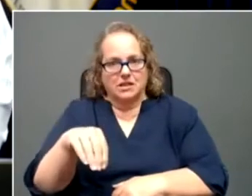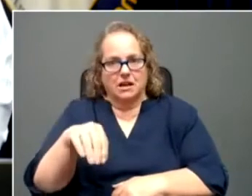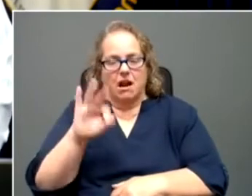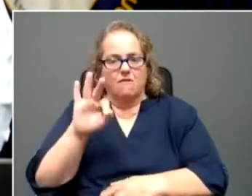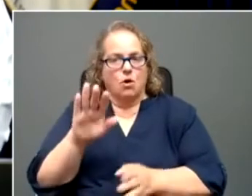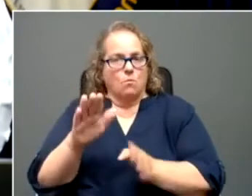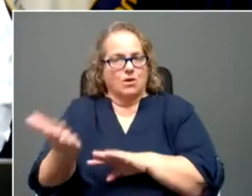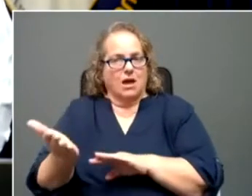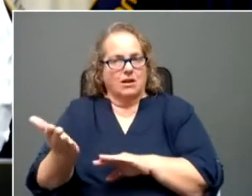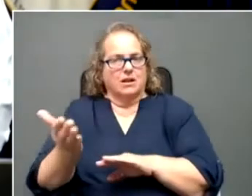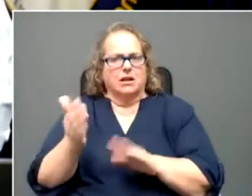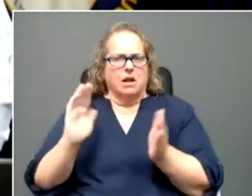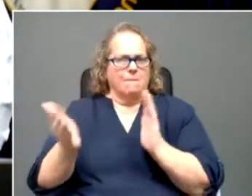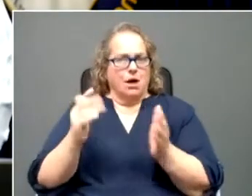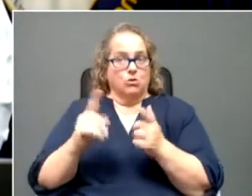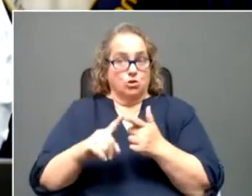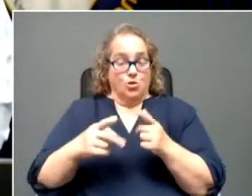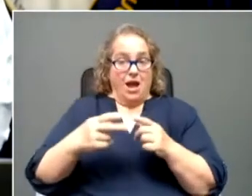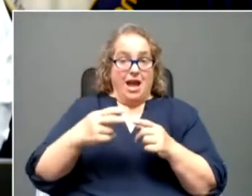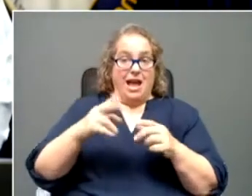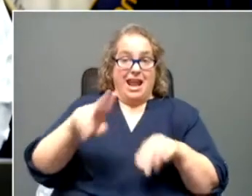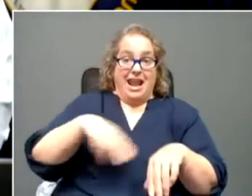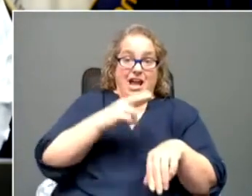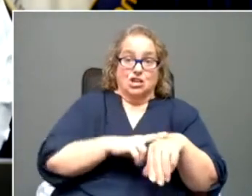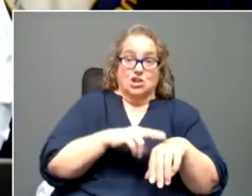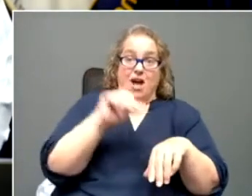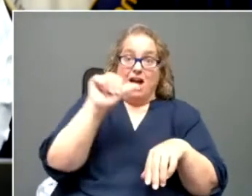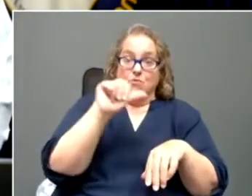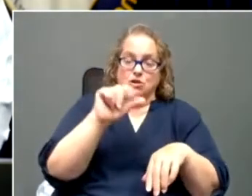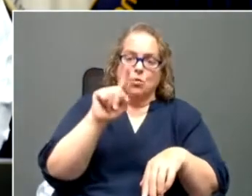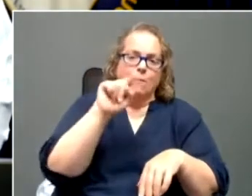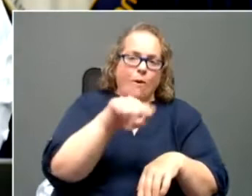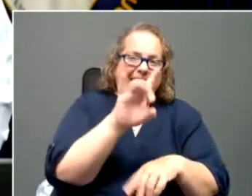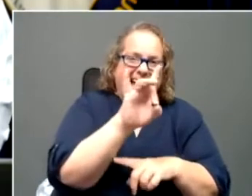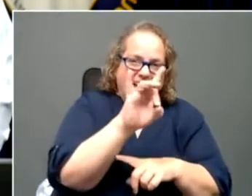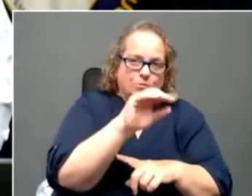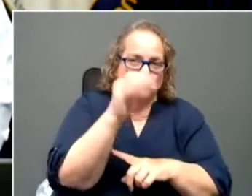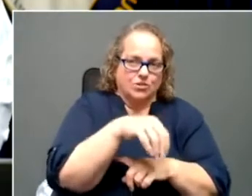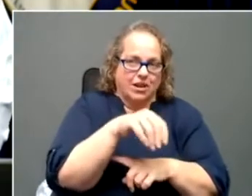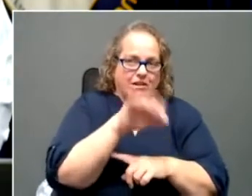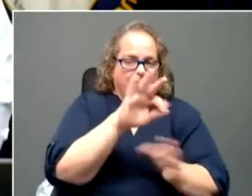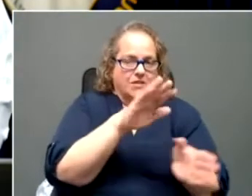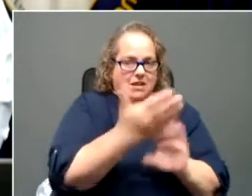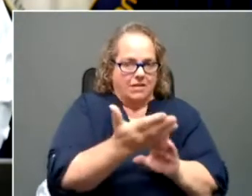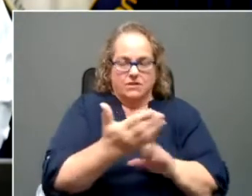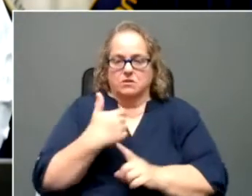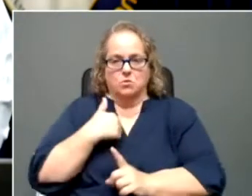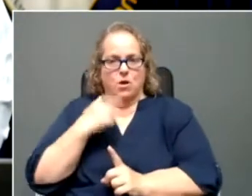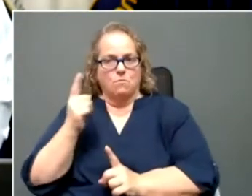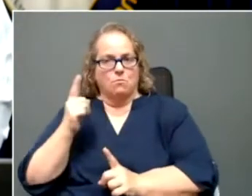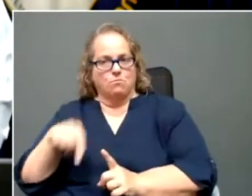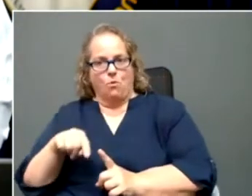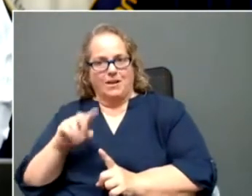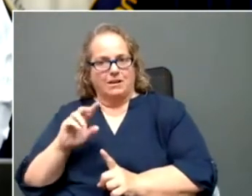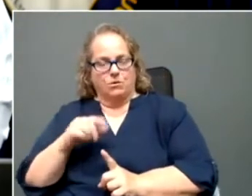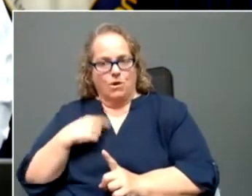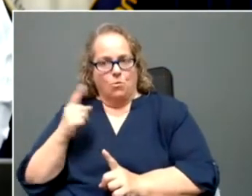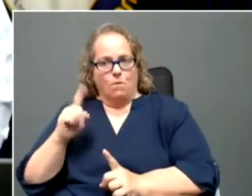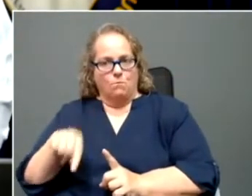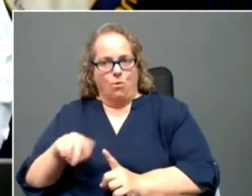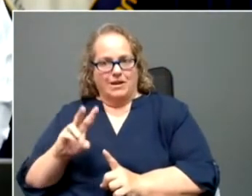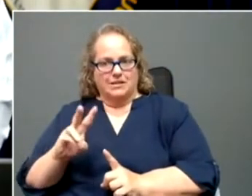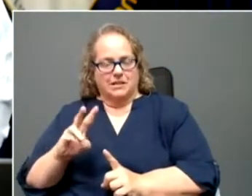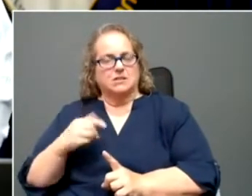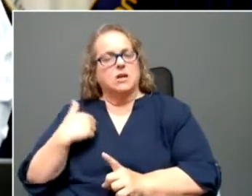average of 1.8%. Um, doesn't change our performance in relation to